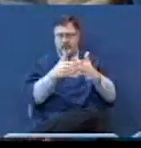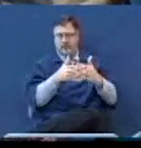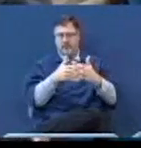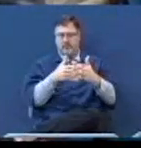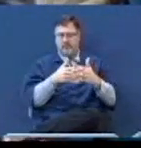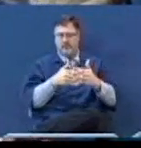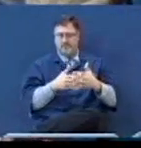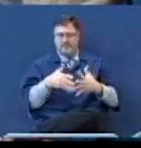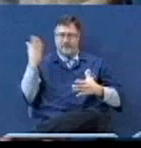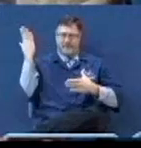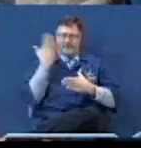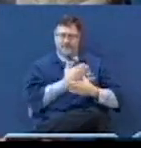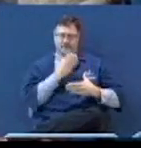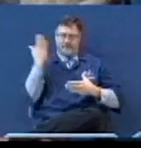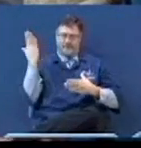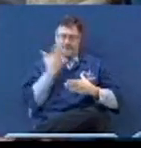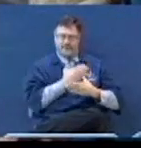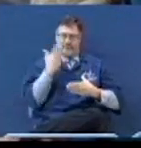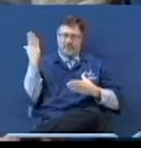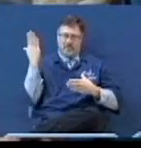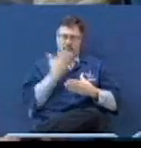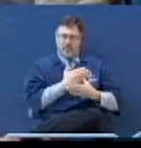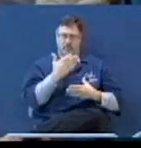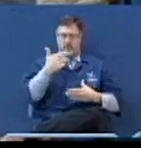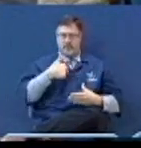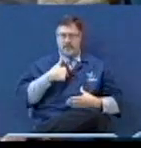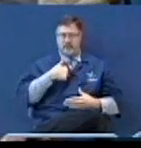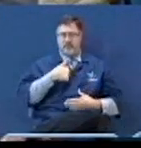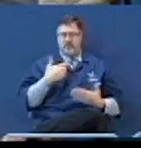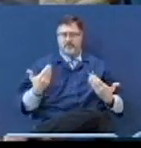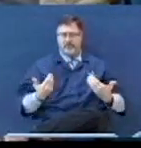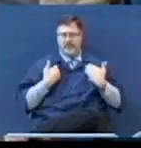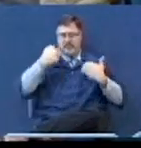appalled when the young men went to a high school